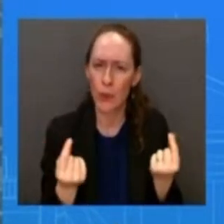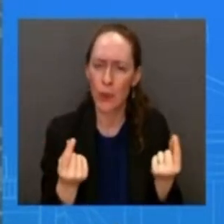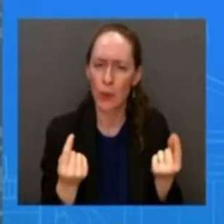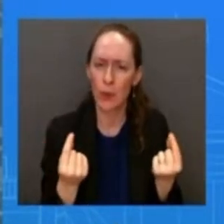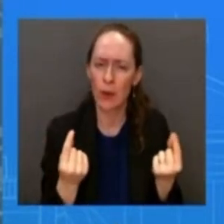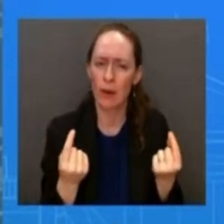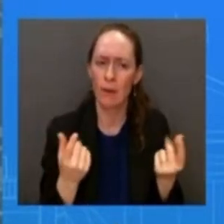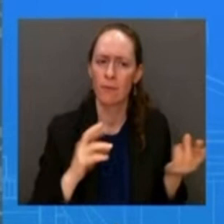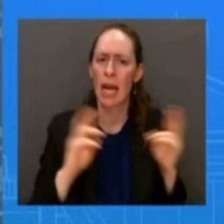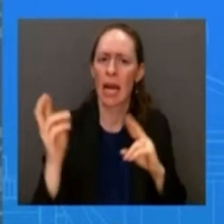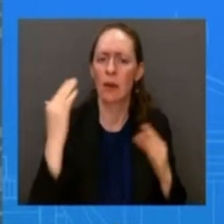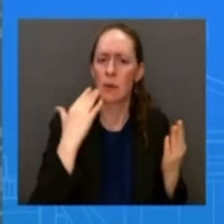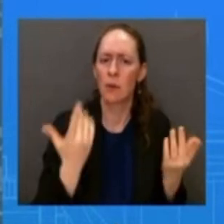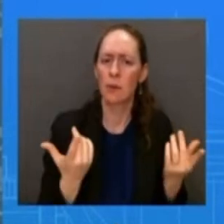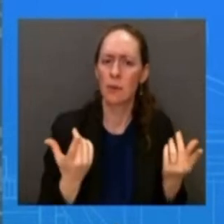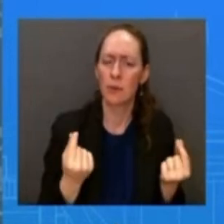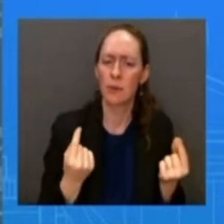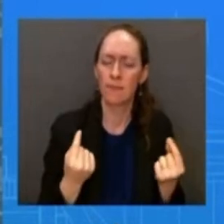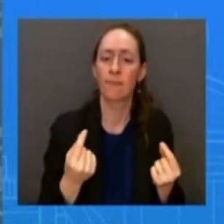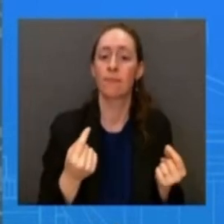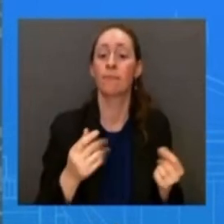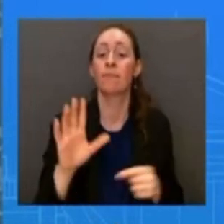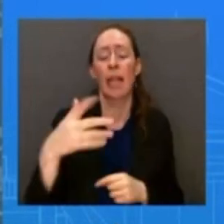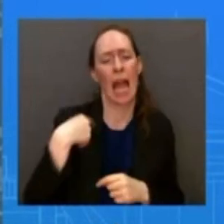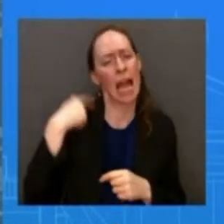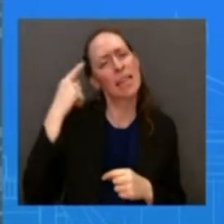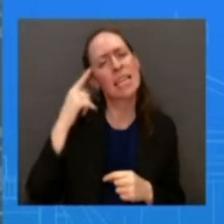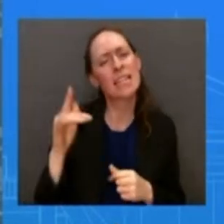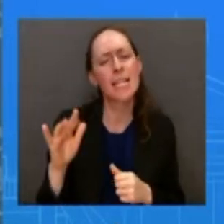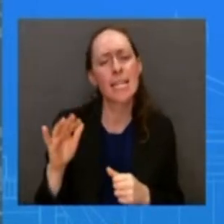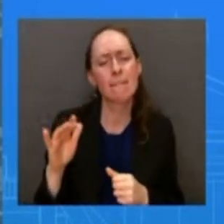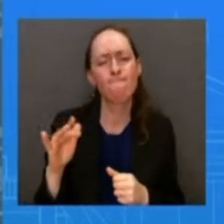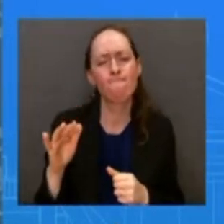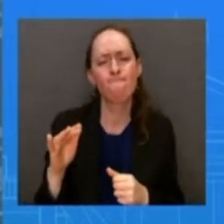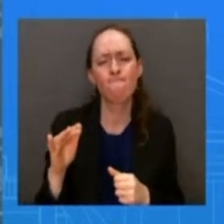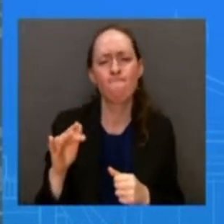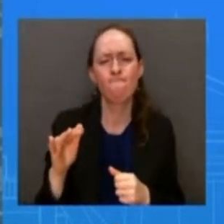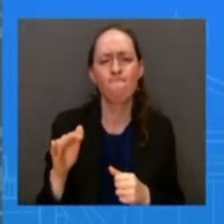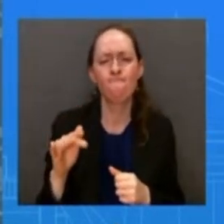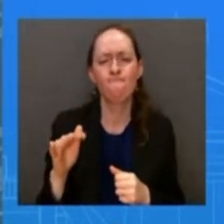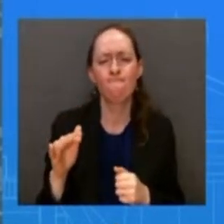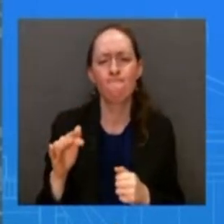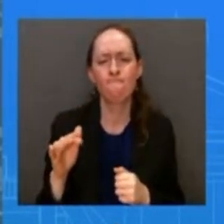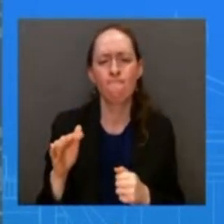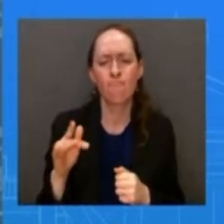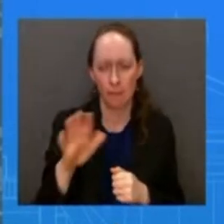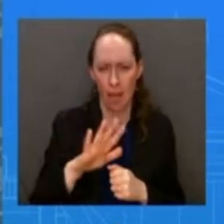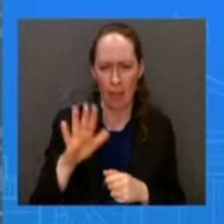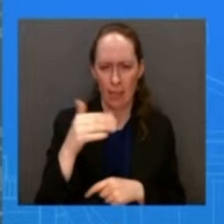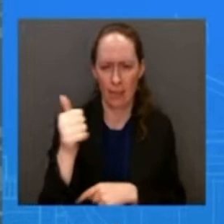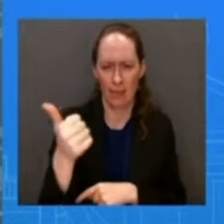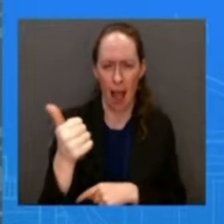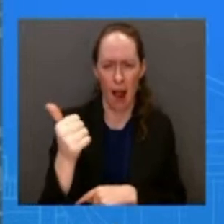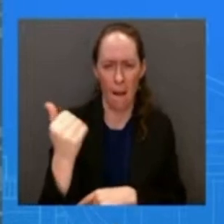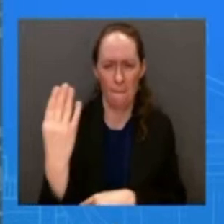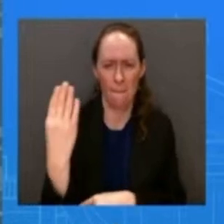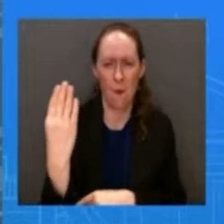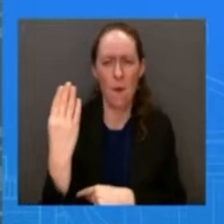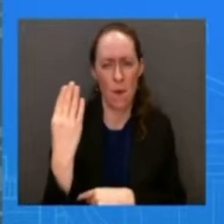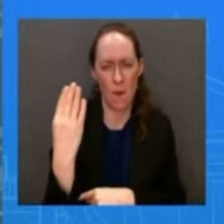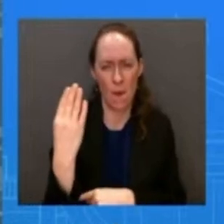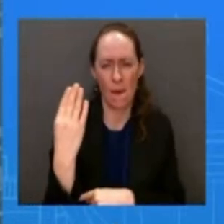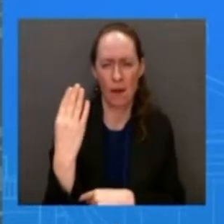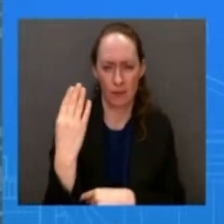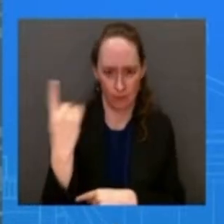the admiral spoke to this moments ago at 10 o'clock during his gaggle and talked about how we have well we'll have more protocols to share later uh